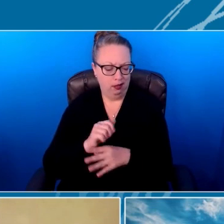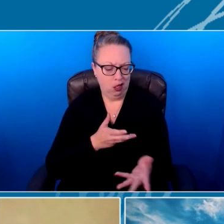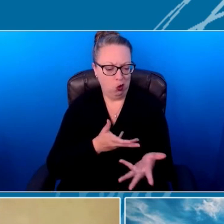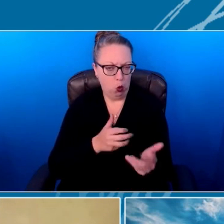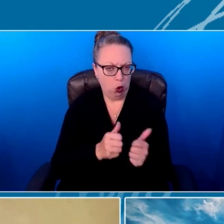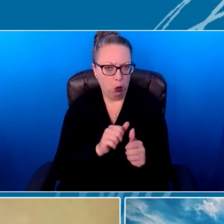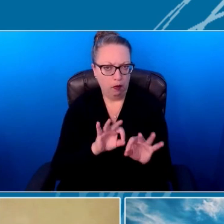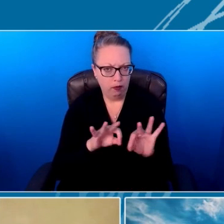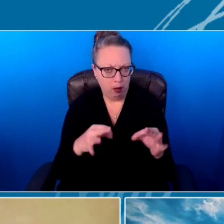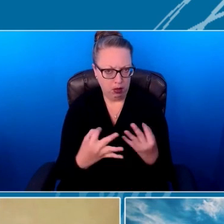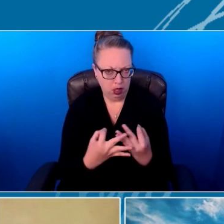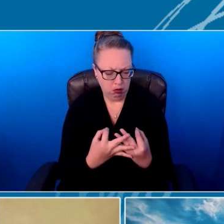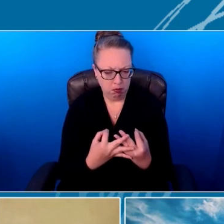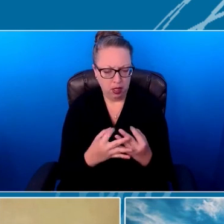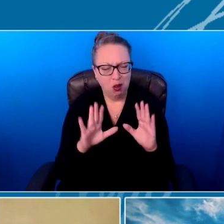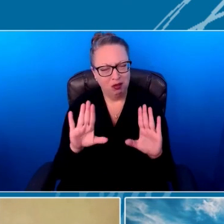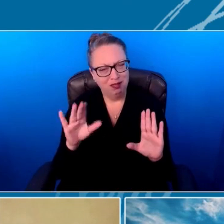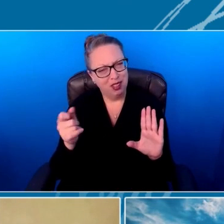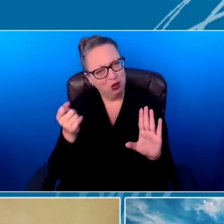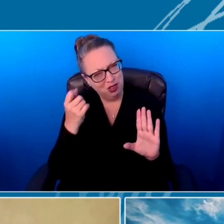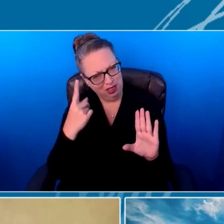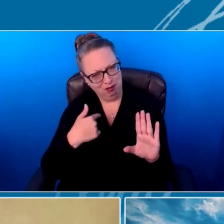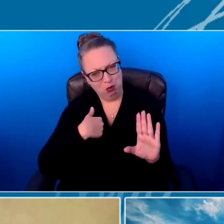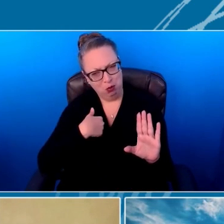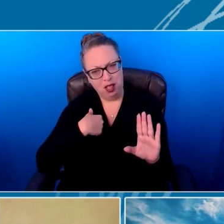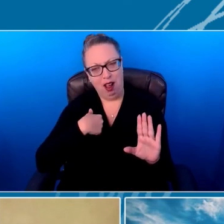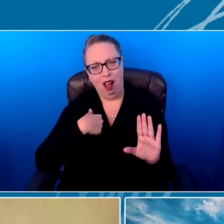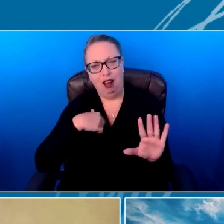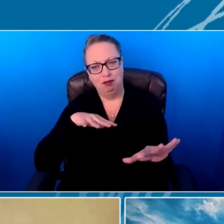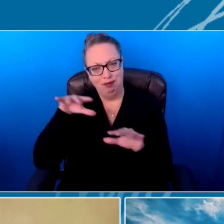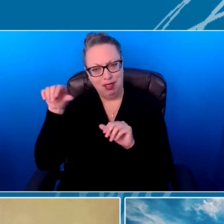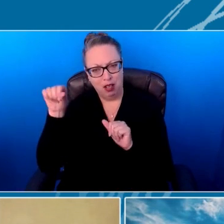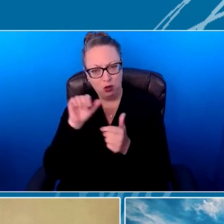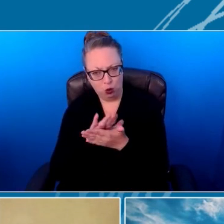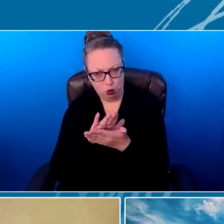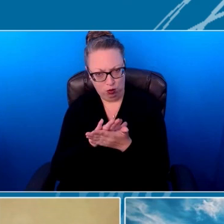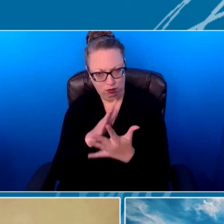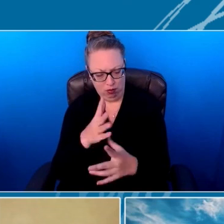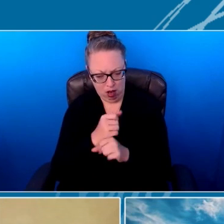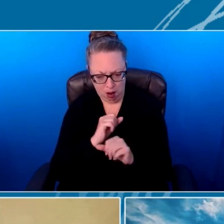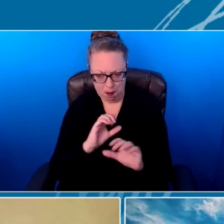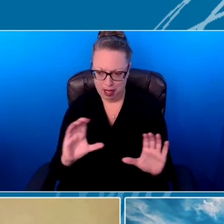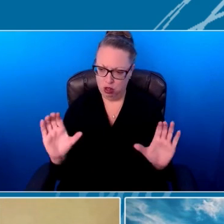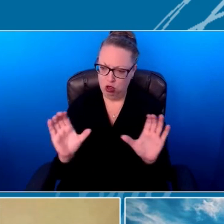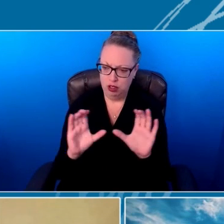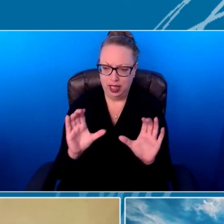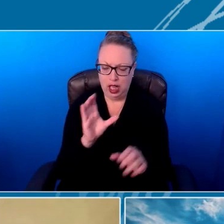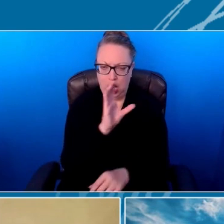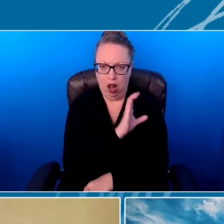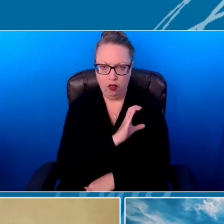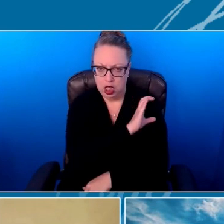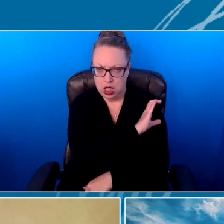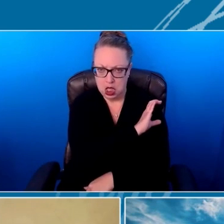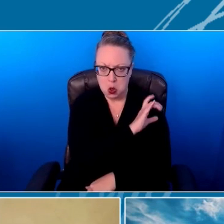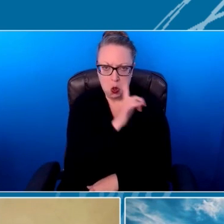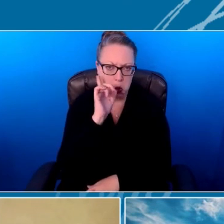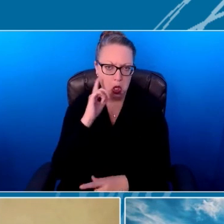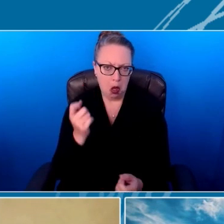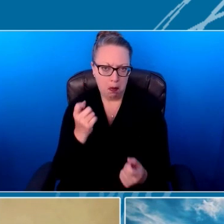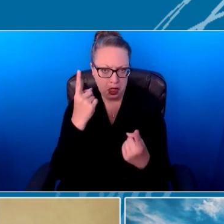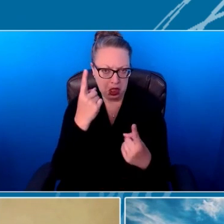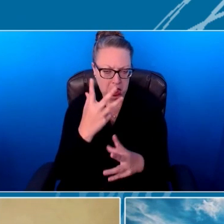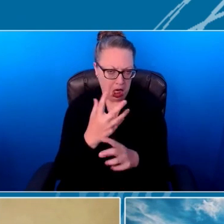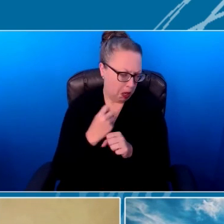as a speech language pathologist and I earned my certificate of clinical competence and I got my first job, I thought I